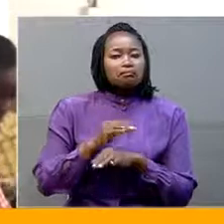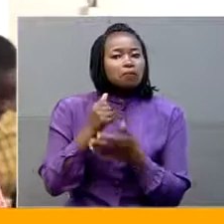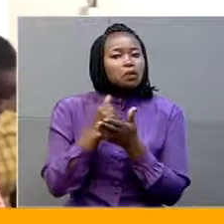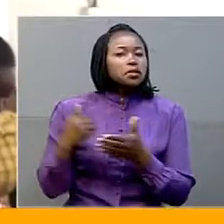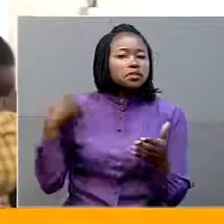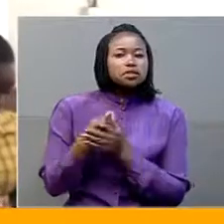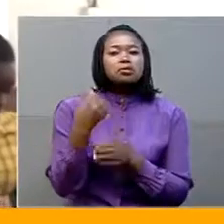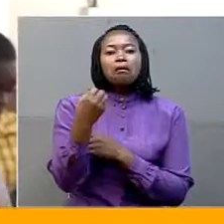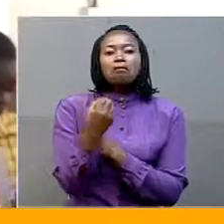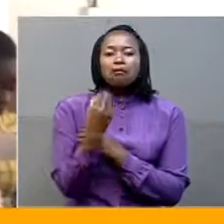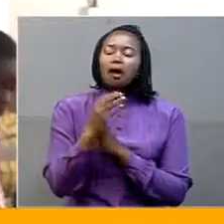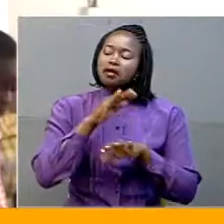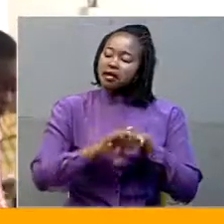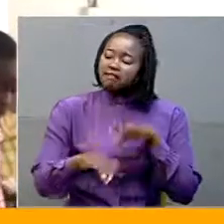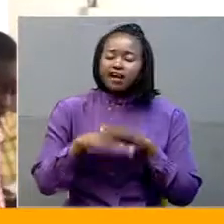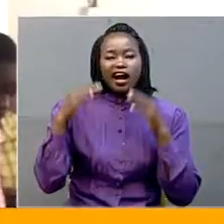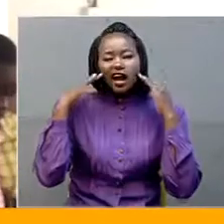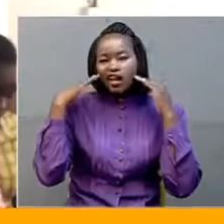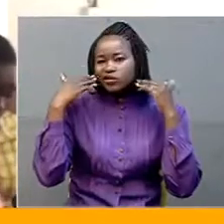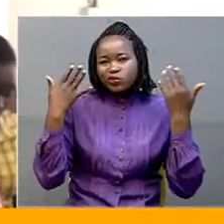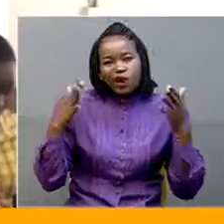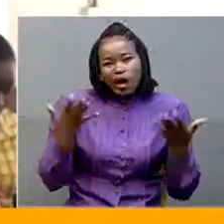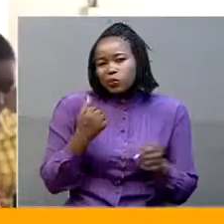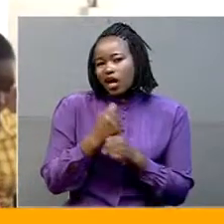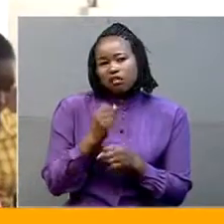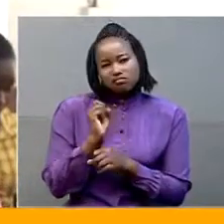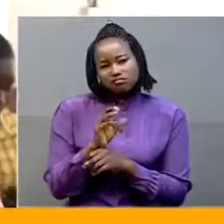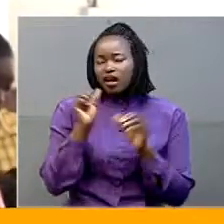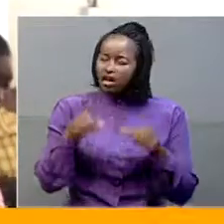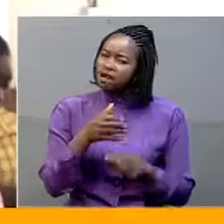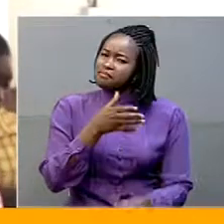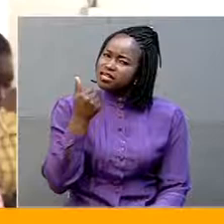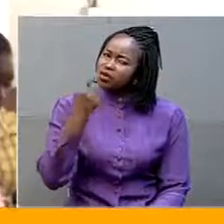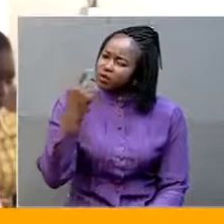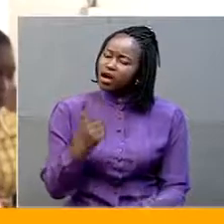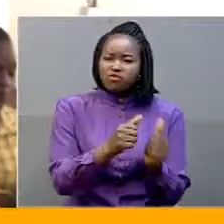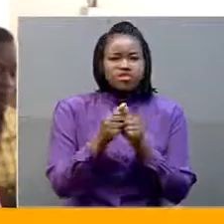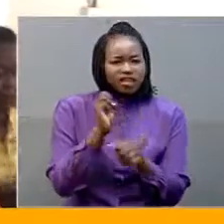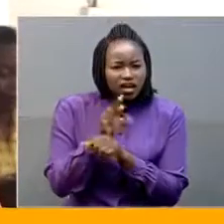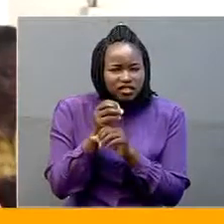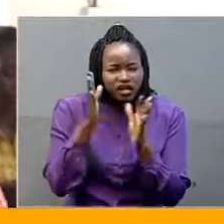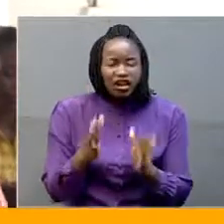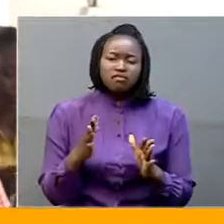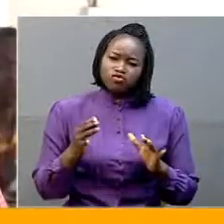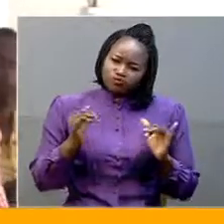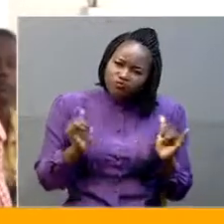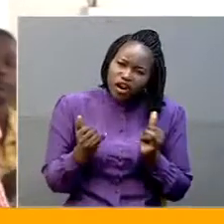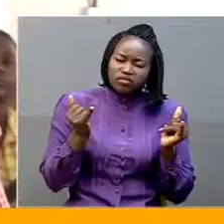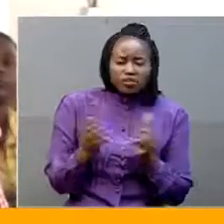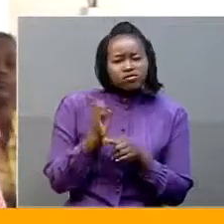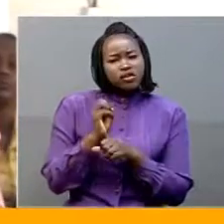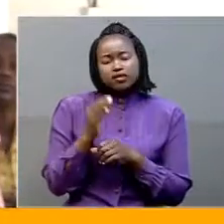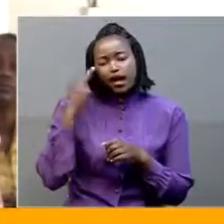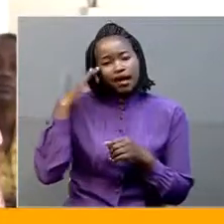sure. I don't know how you're going to handle these girls, but I wish you had come with a counselor at least to, I don't know,